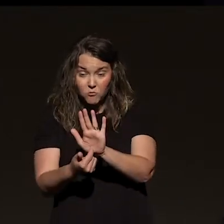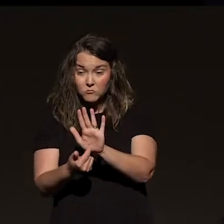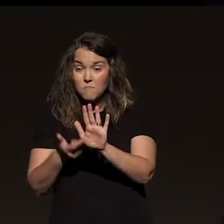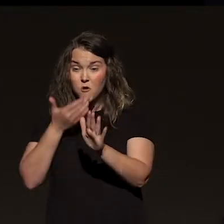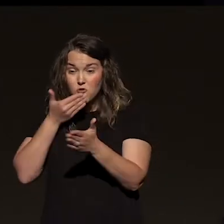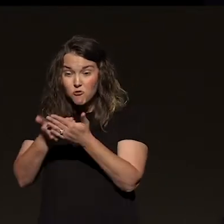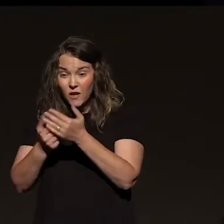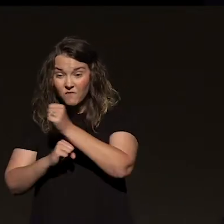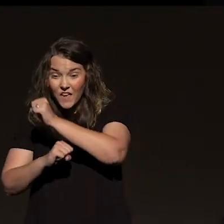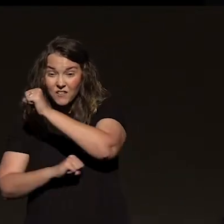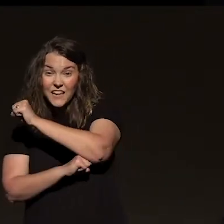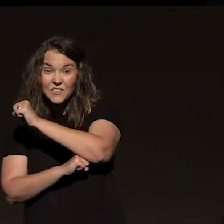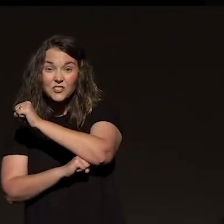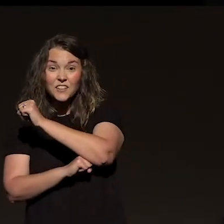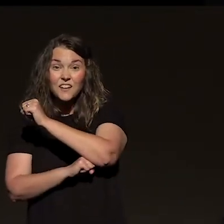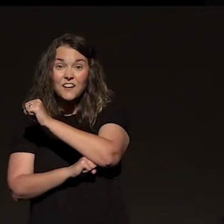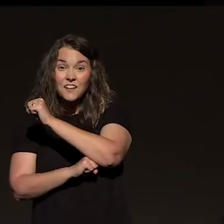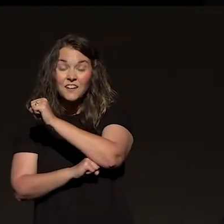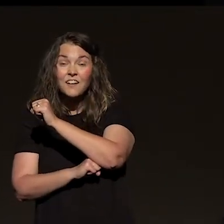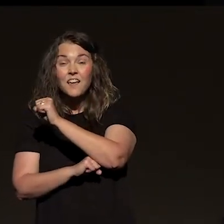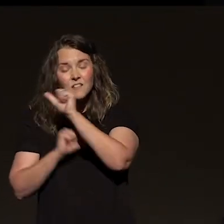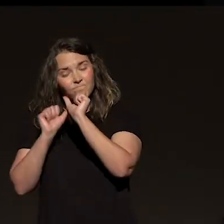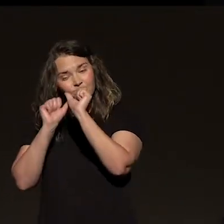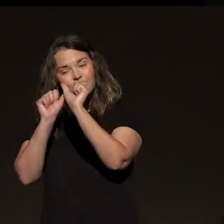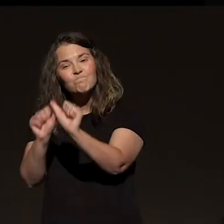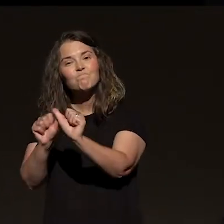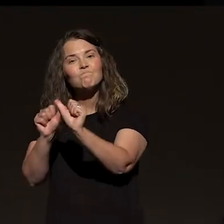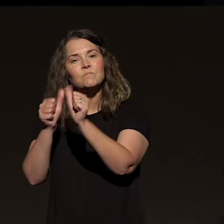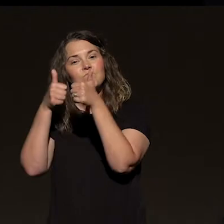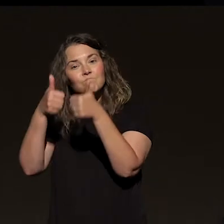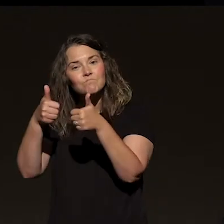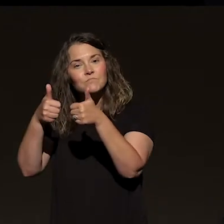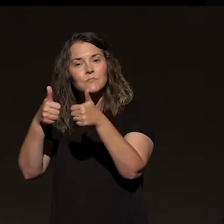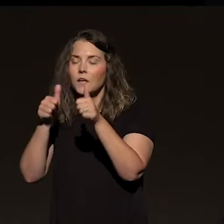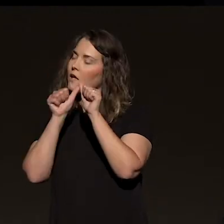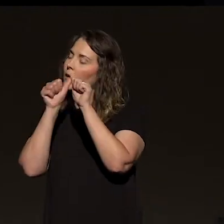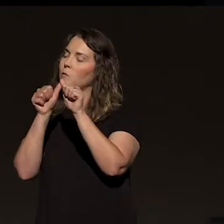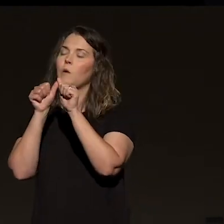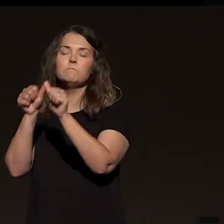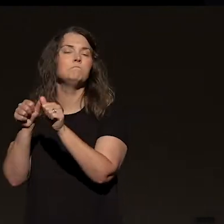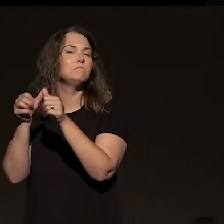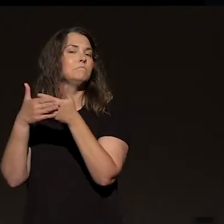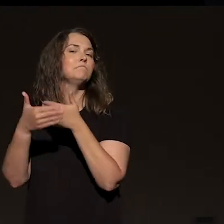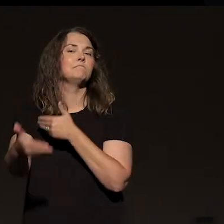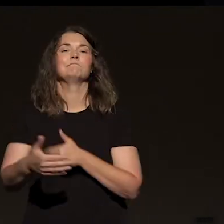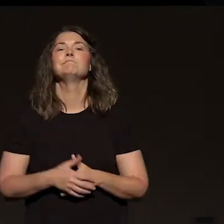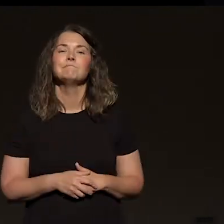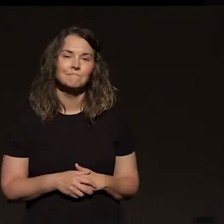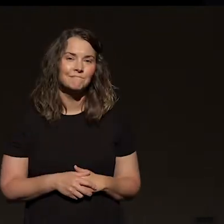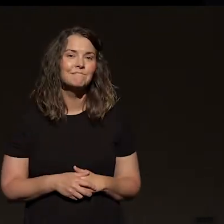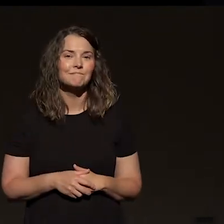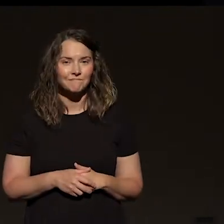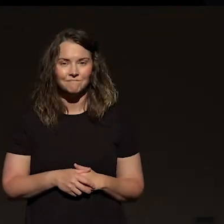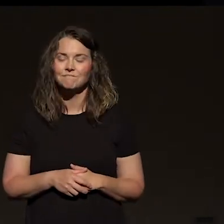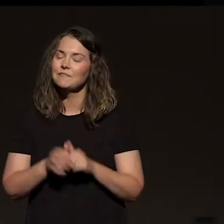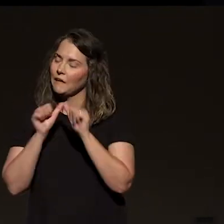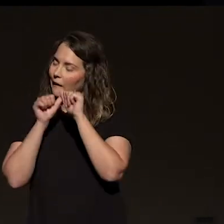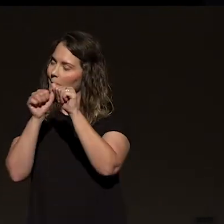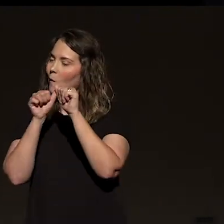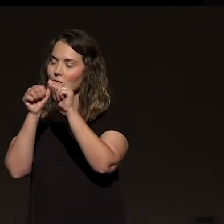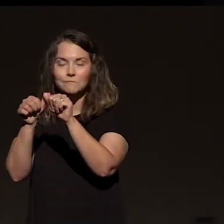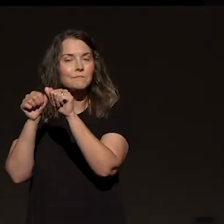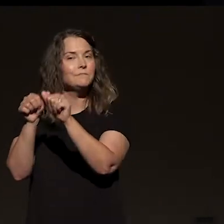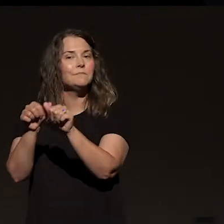foundation, and man, you're standing in this storm, can I just say to you, bro, you just keep on doing you. Come on, man, you just keep on going.